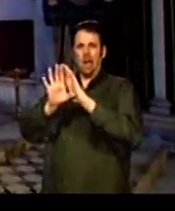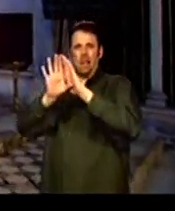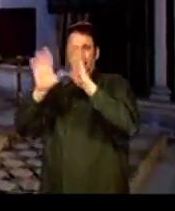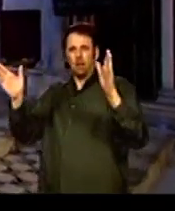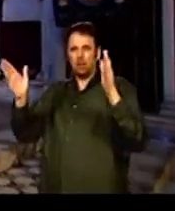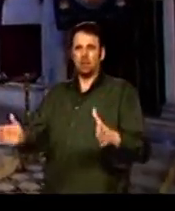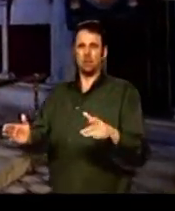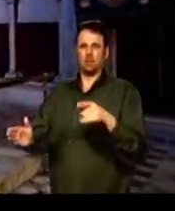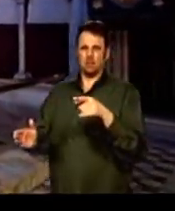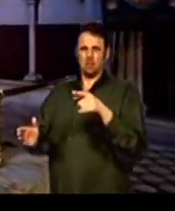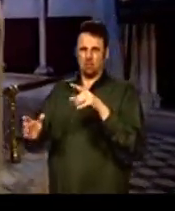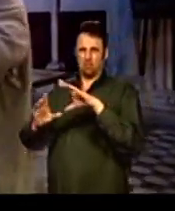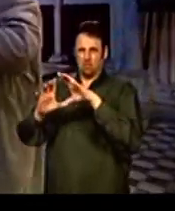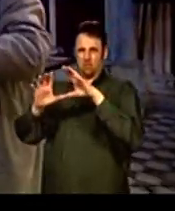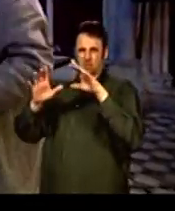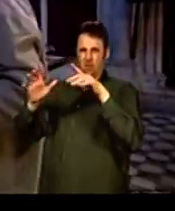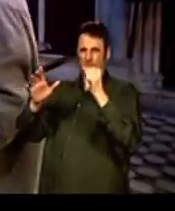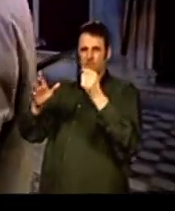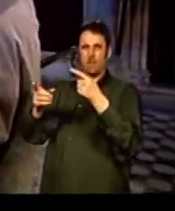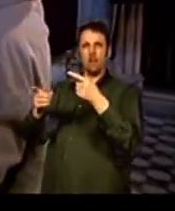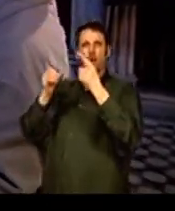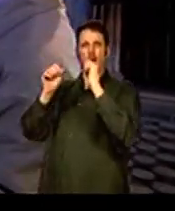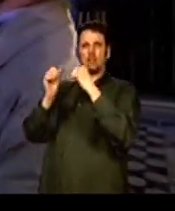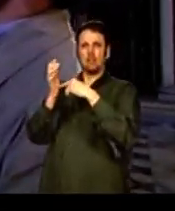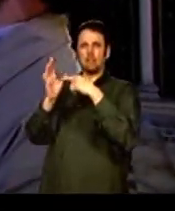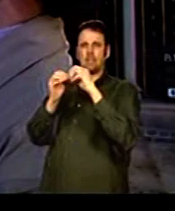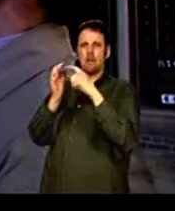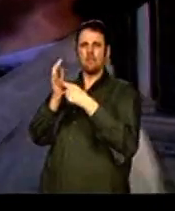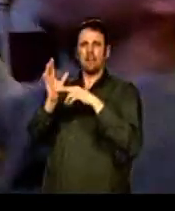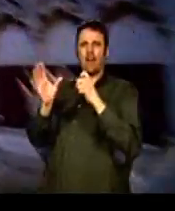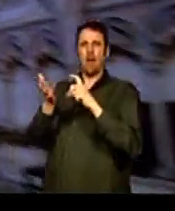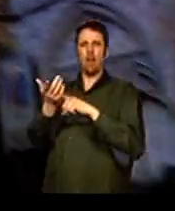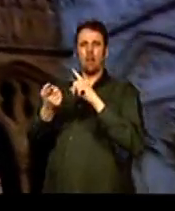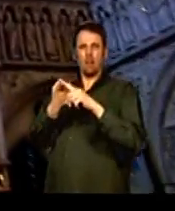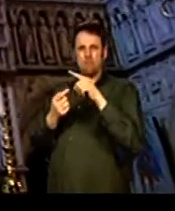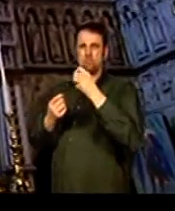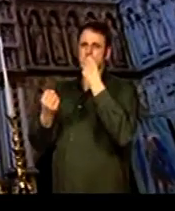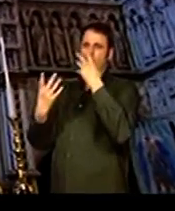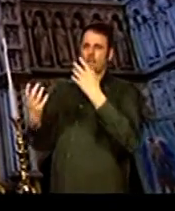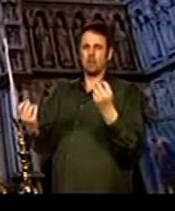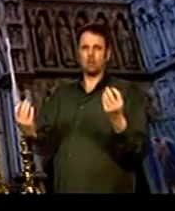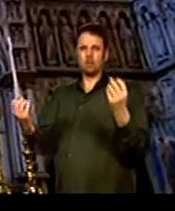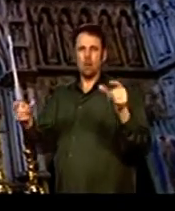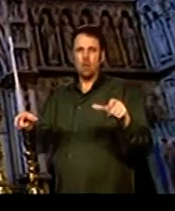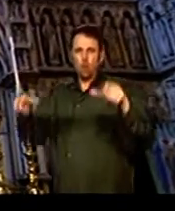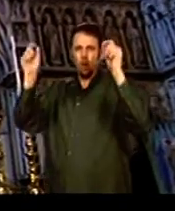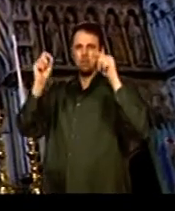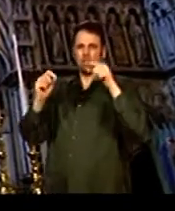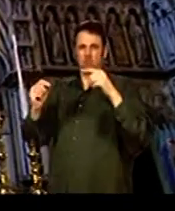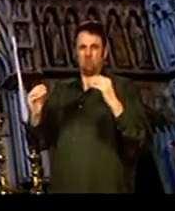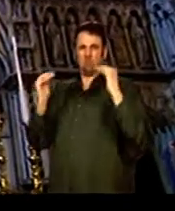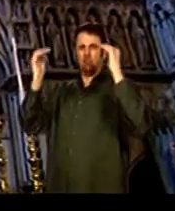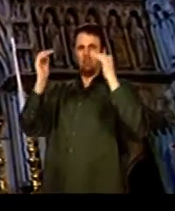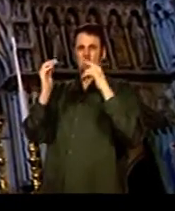beyond, finally, the pièce de résistance of the church, the great canopy, the tabernacle of God there with